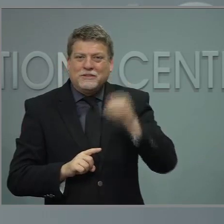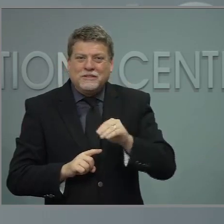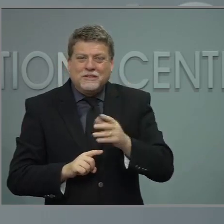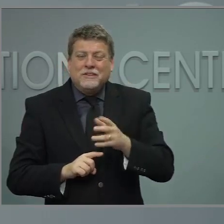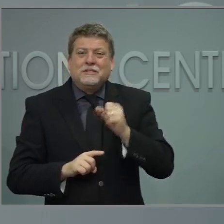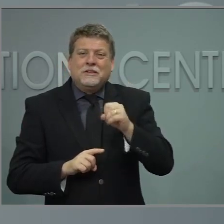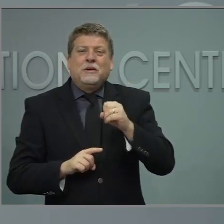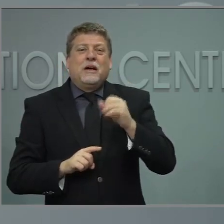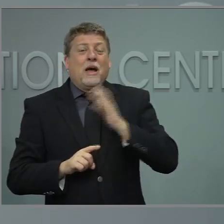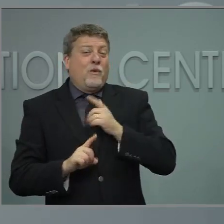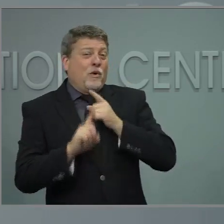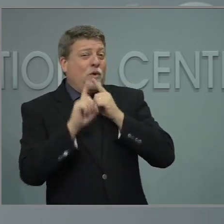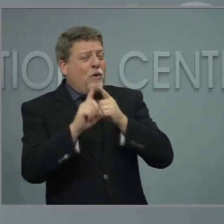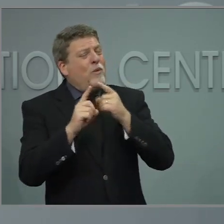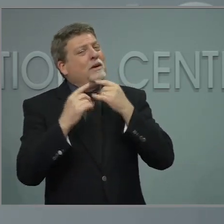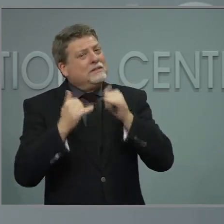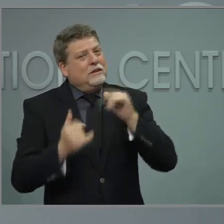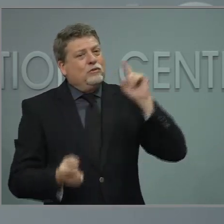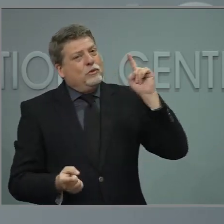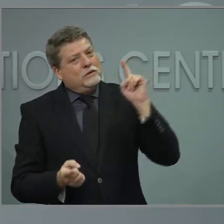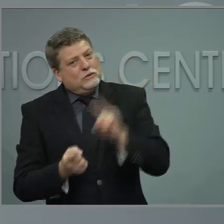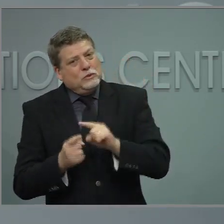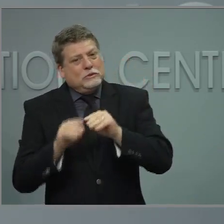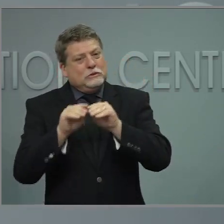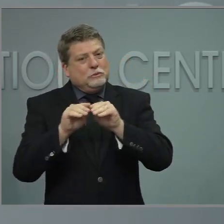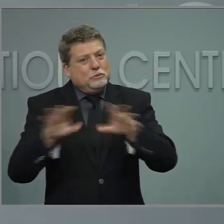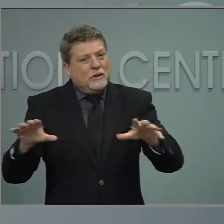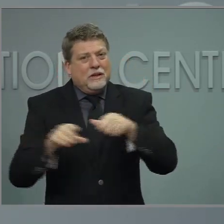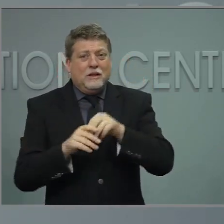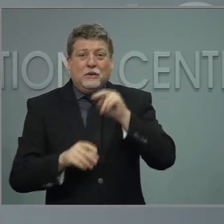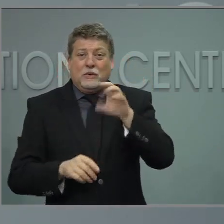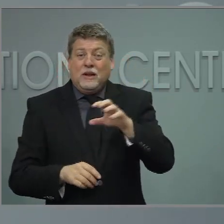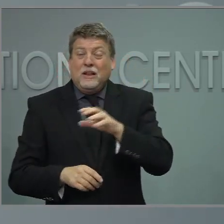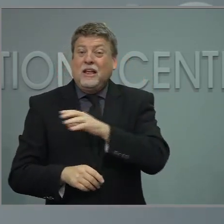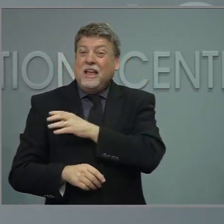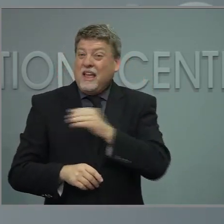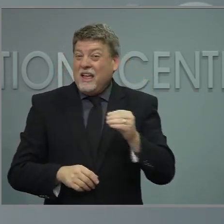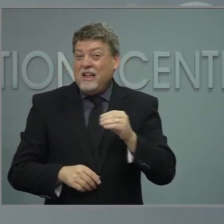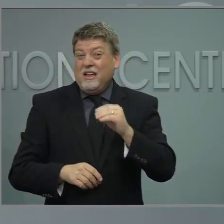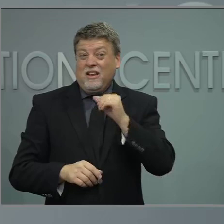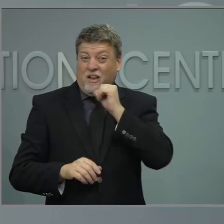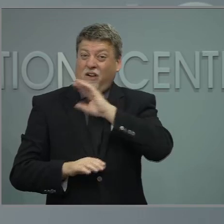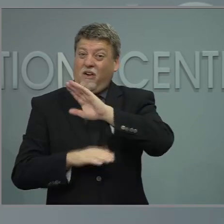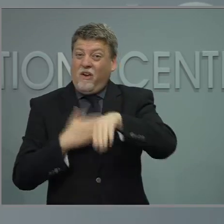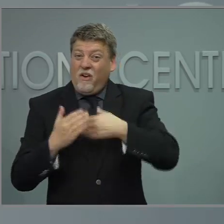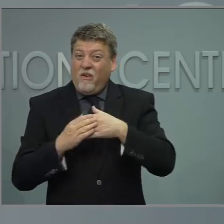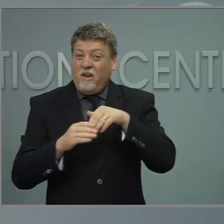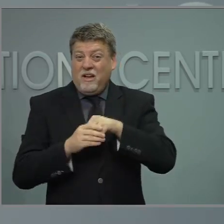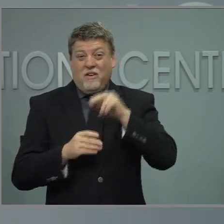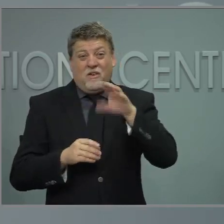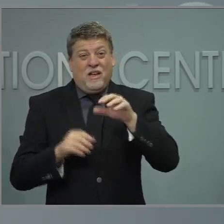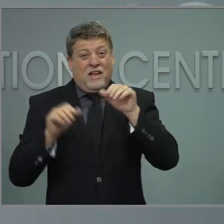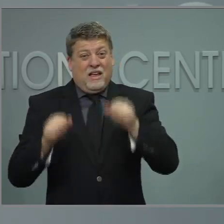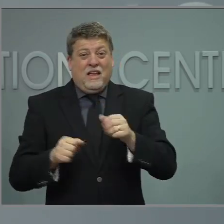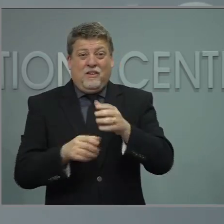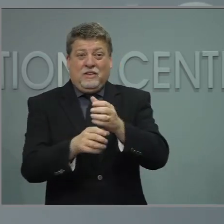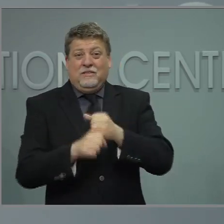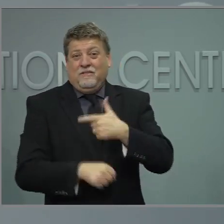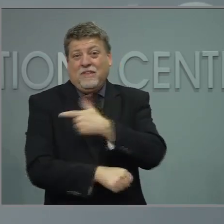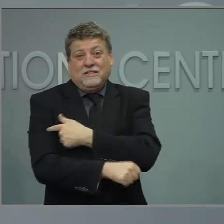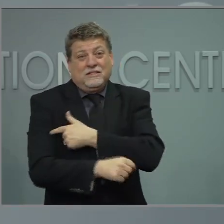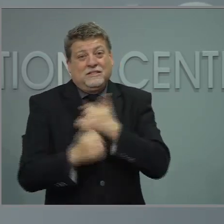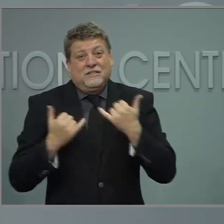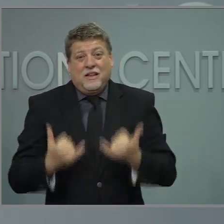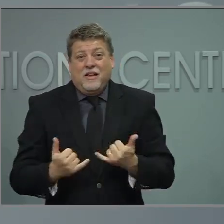also know not everyone can access a vaccine right now. So give us the time to protect each other while we get everyone a spot